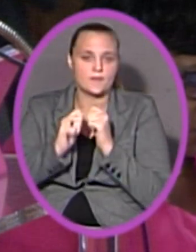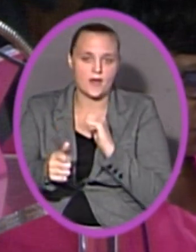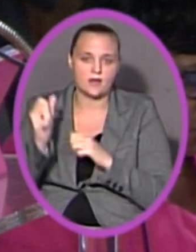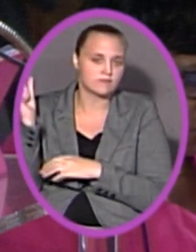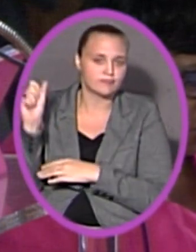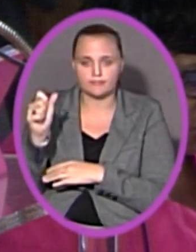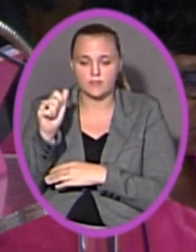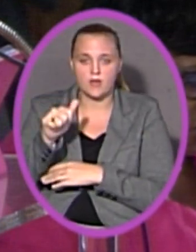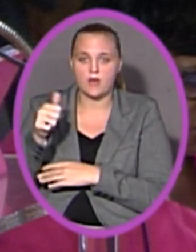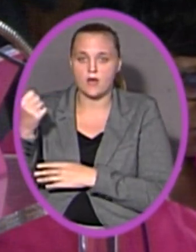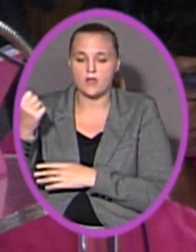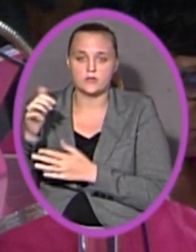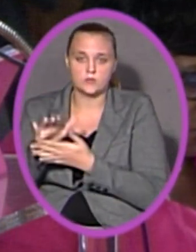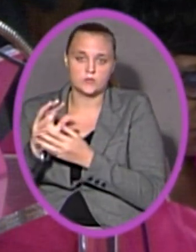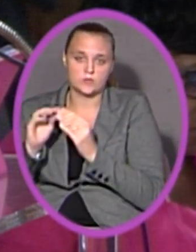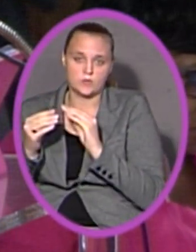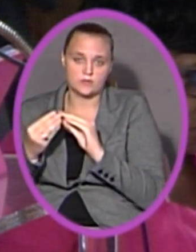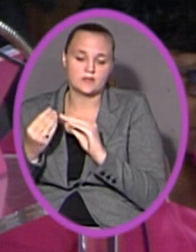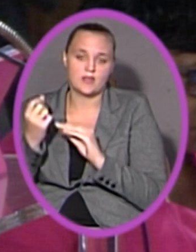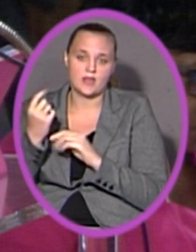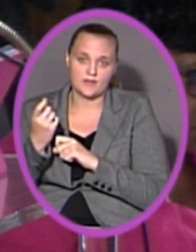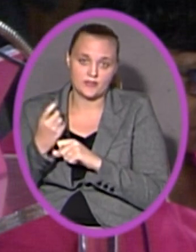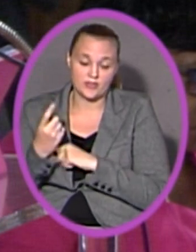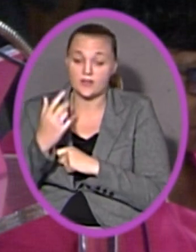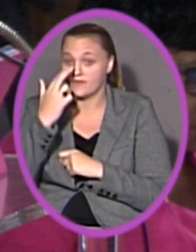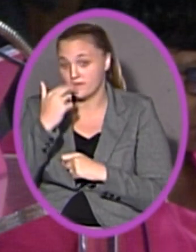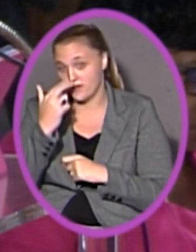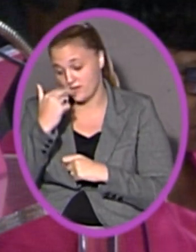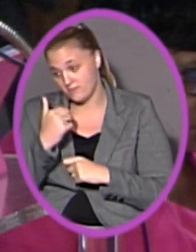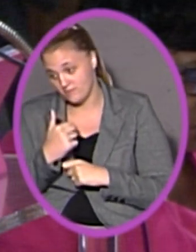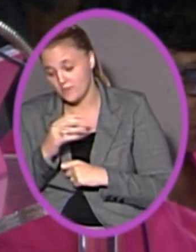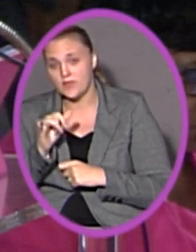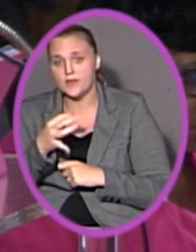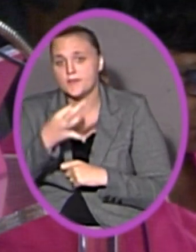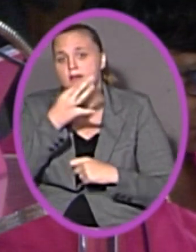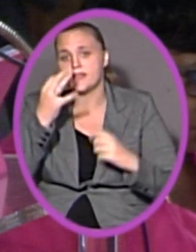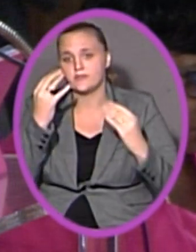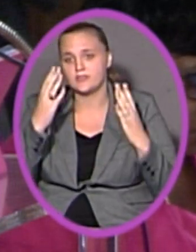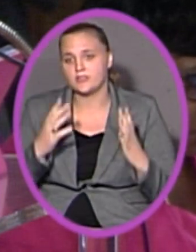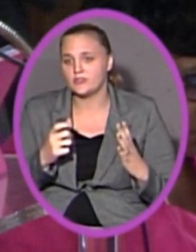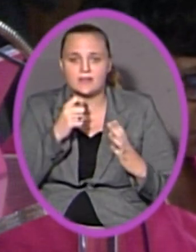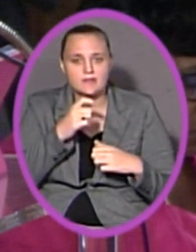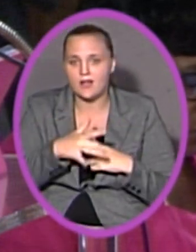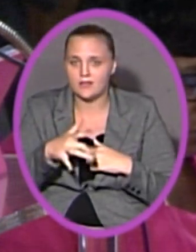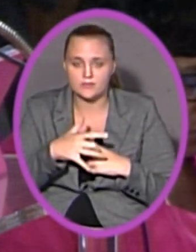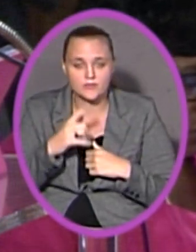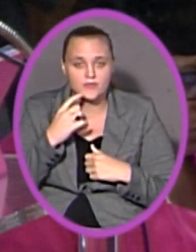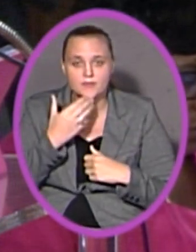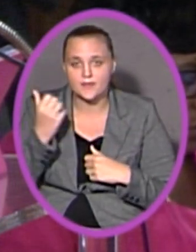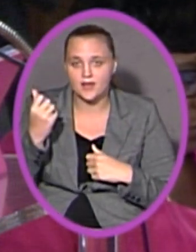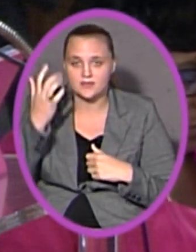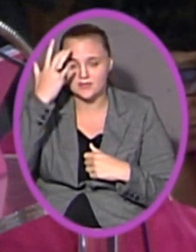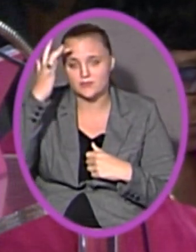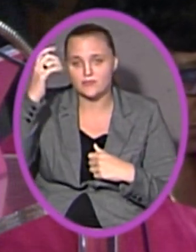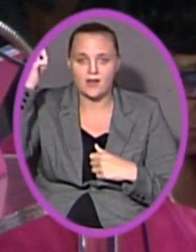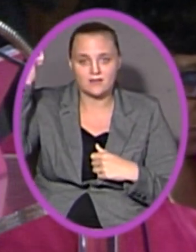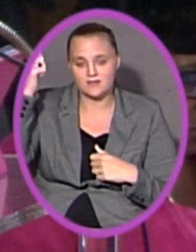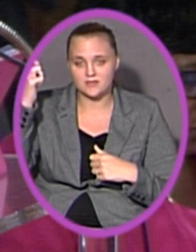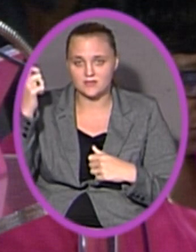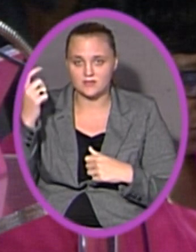every single year? Funny enough, this master teacher is not eligible for best and brightest scholarship